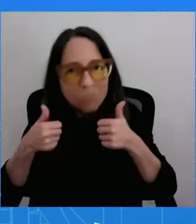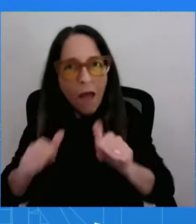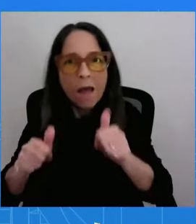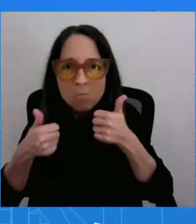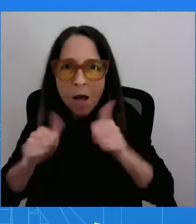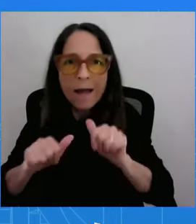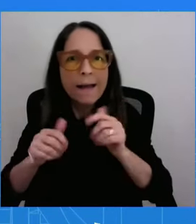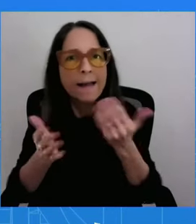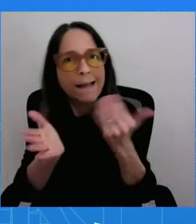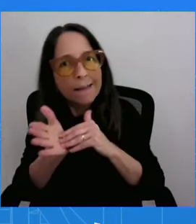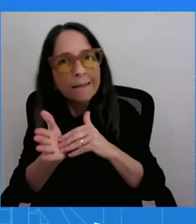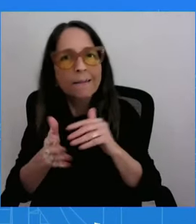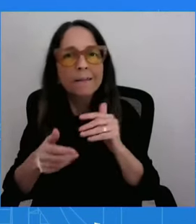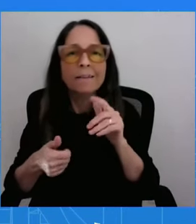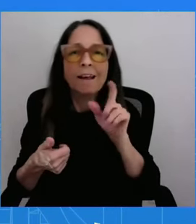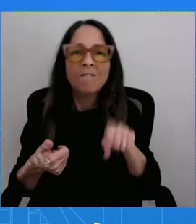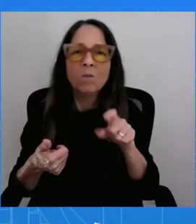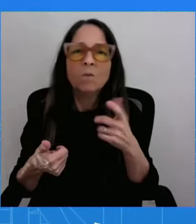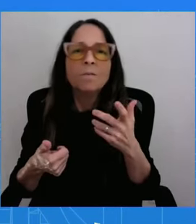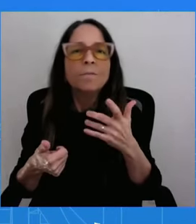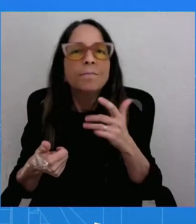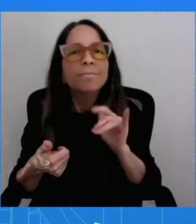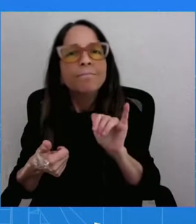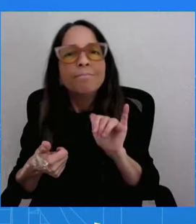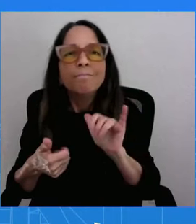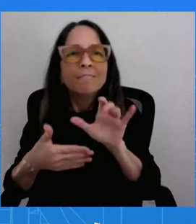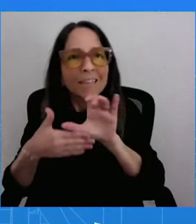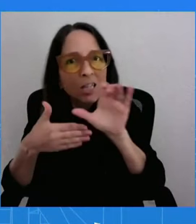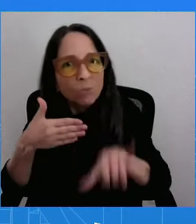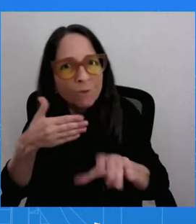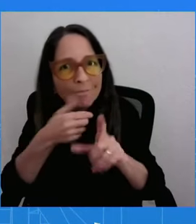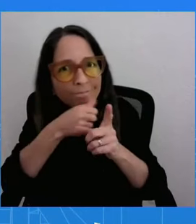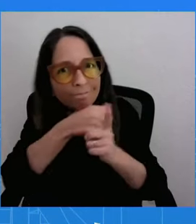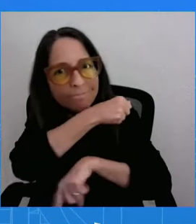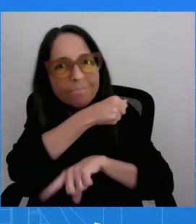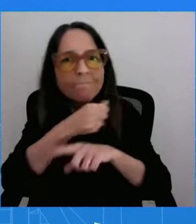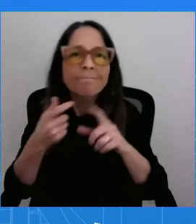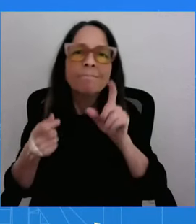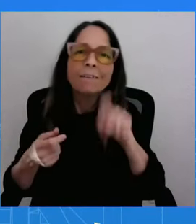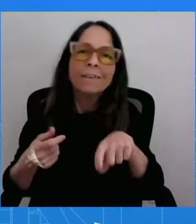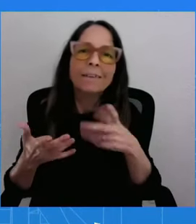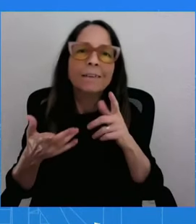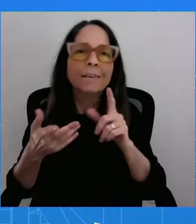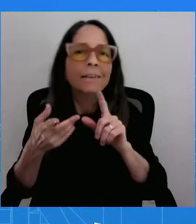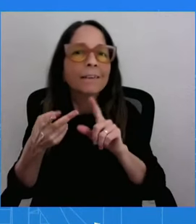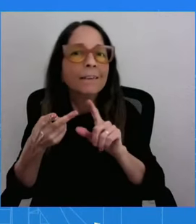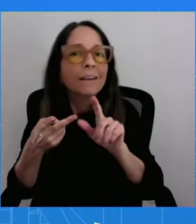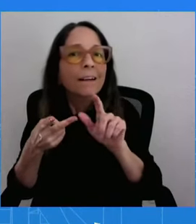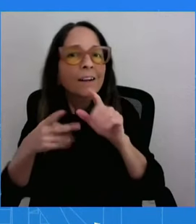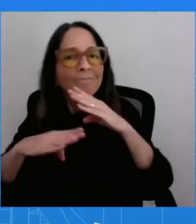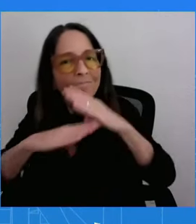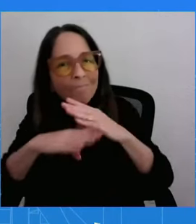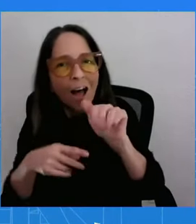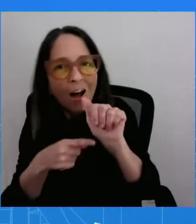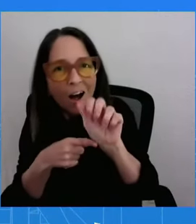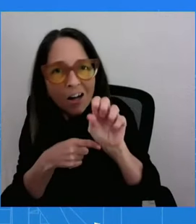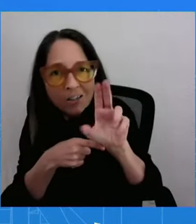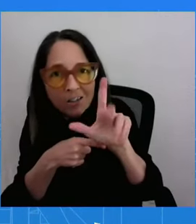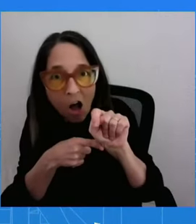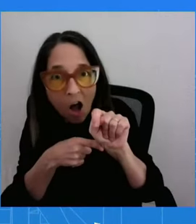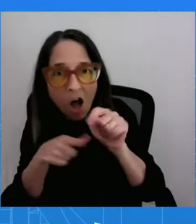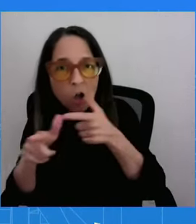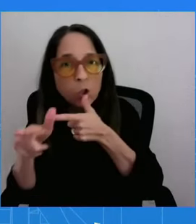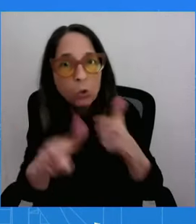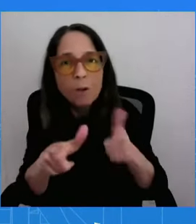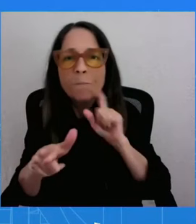Banning assault weapons, high-capacity magazines, making sure that we have universal background checks. These are easy things to do.